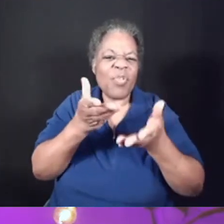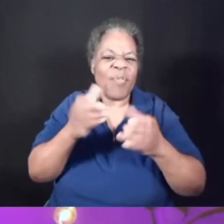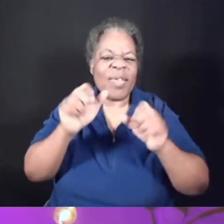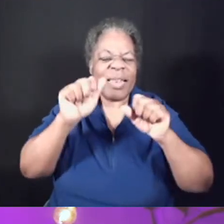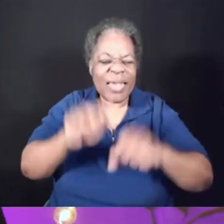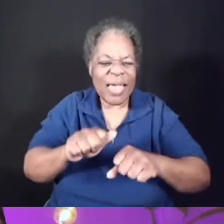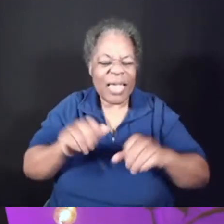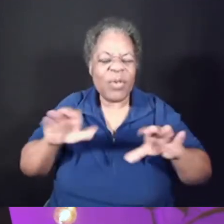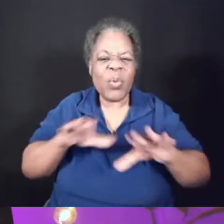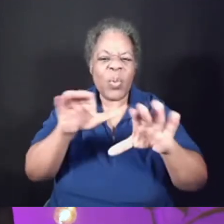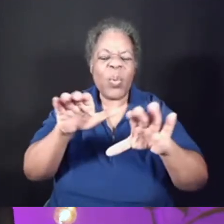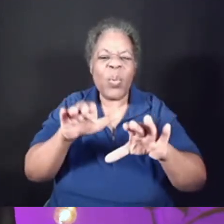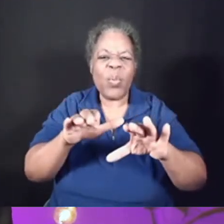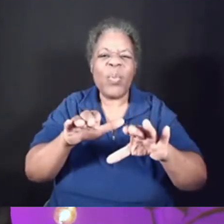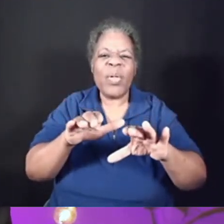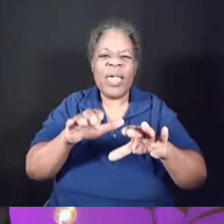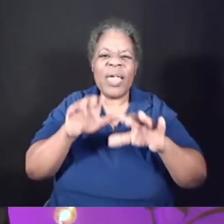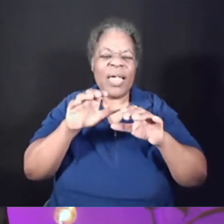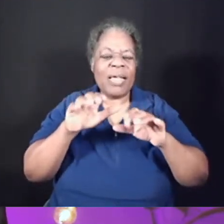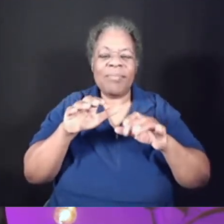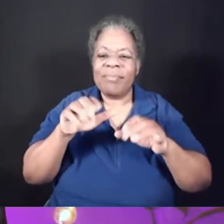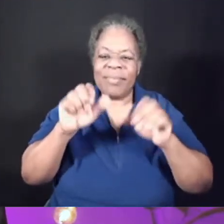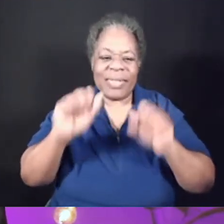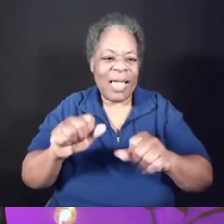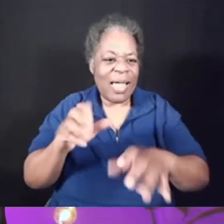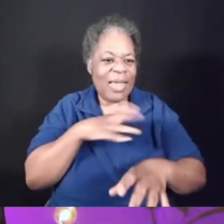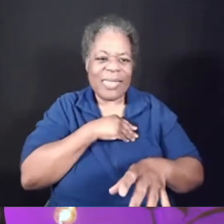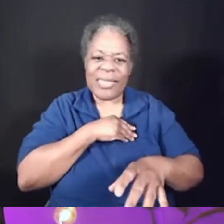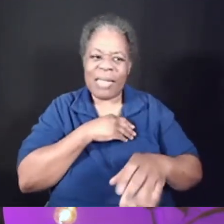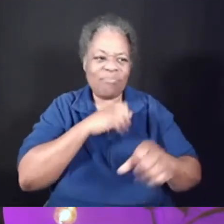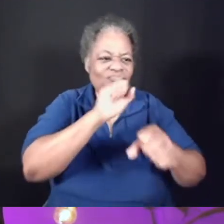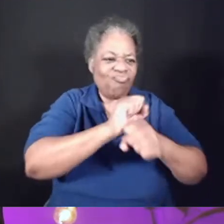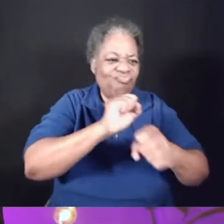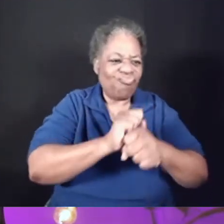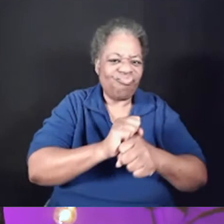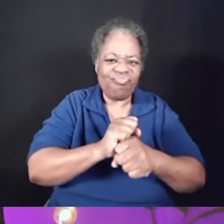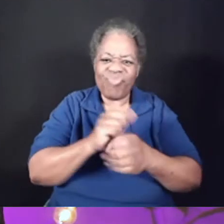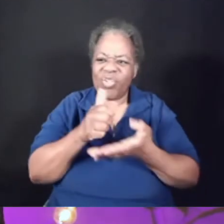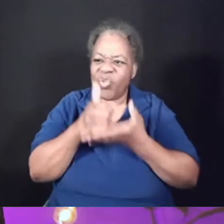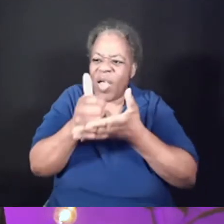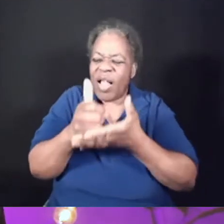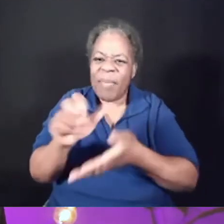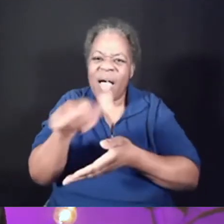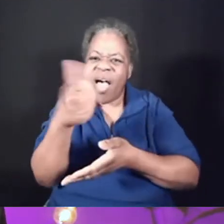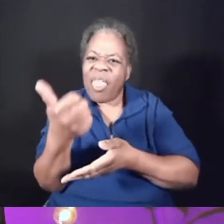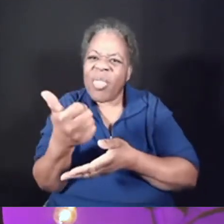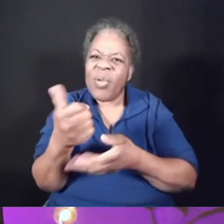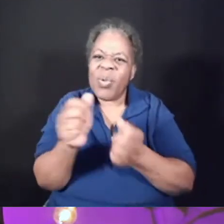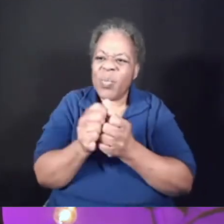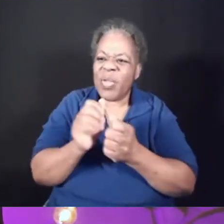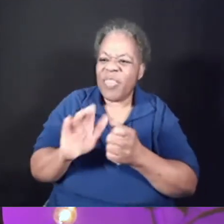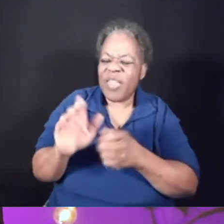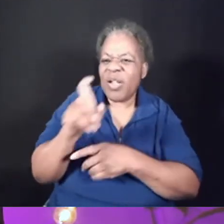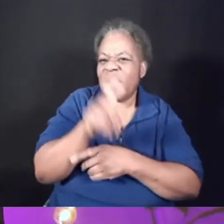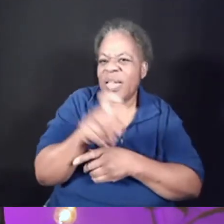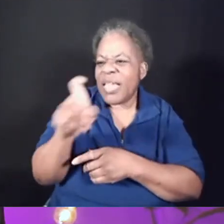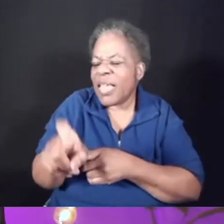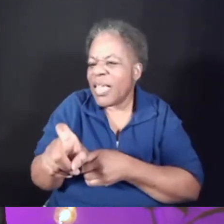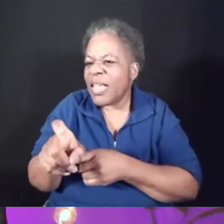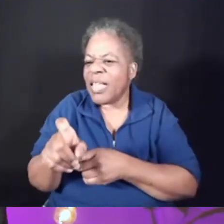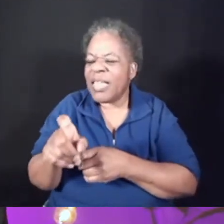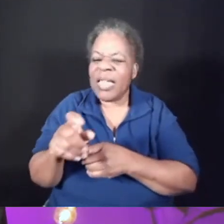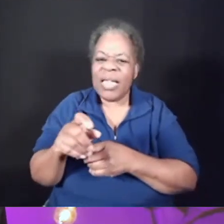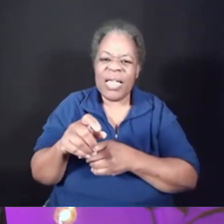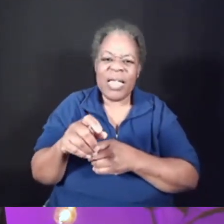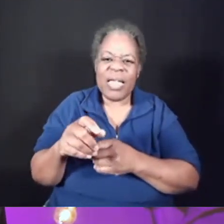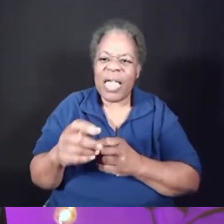tasks or accept lower roles. You can focus on meeting the needs of others before meeting your own. You can take on roles or jobs that no one else wants to do.